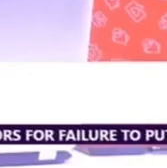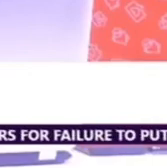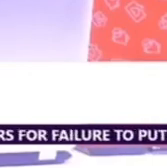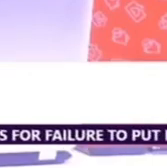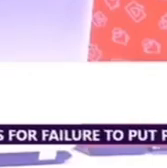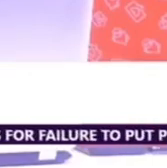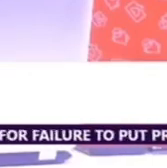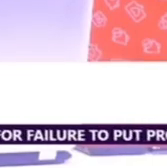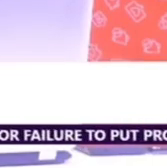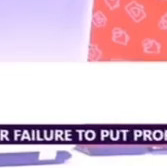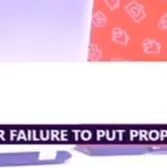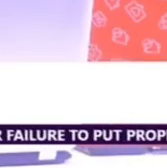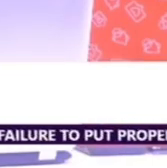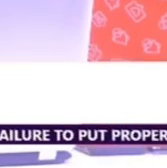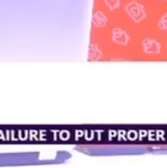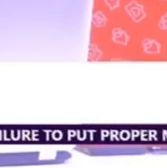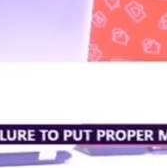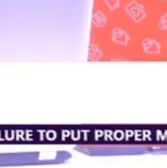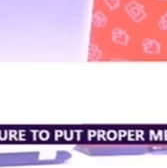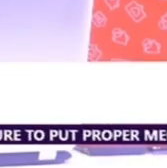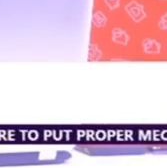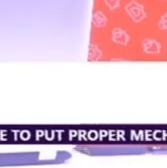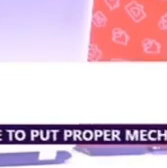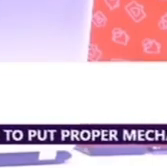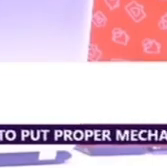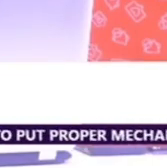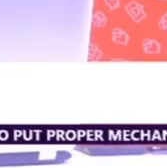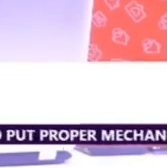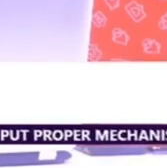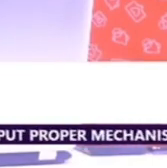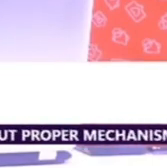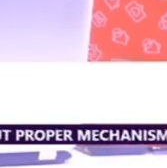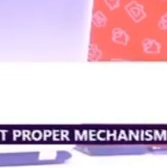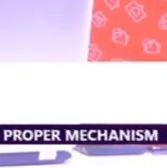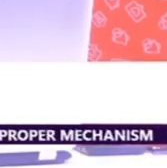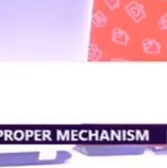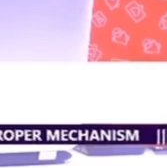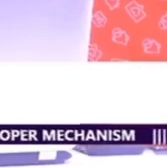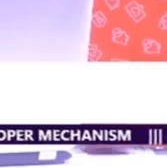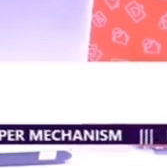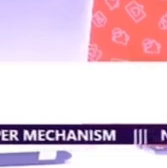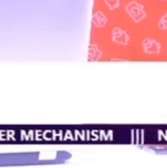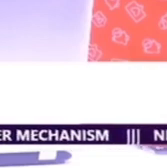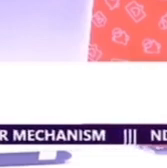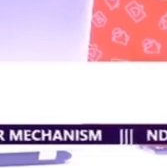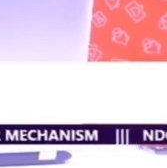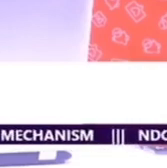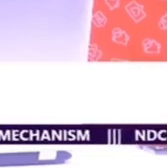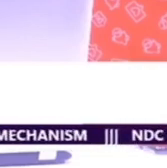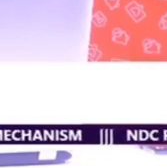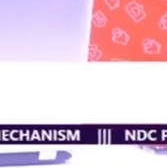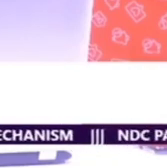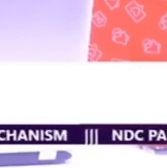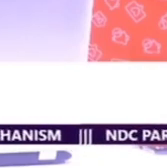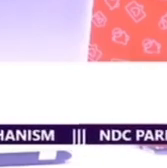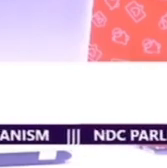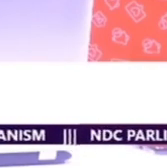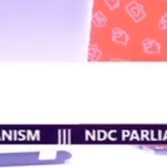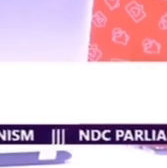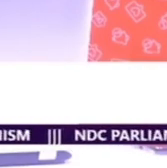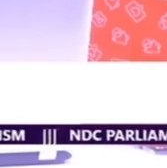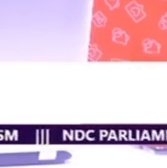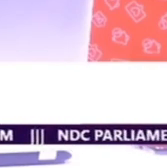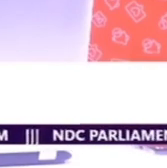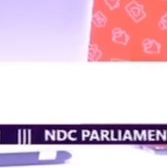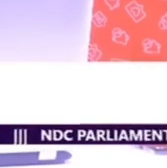We are just also learning that Alban Kingsford, Sumana Bagbin, also